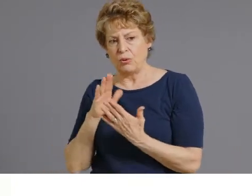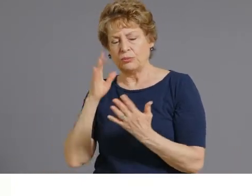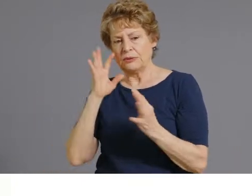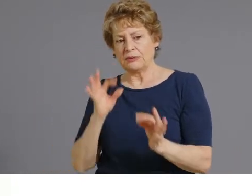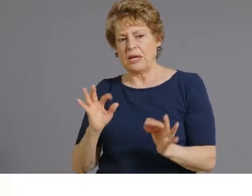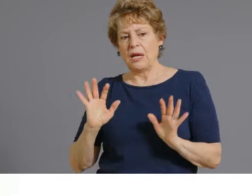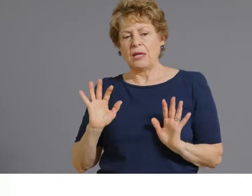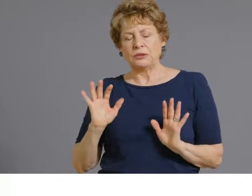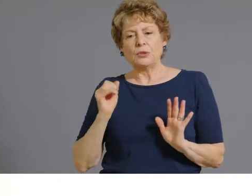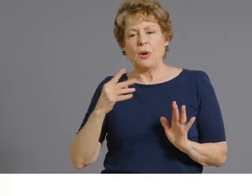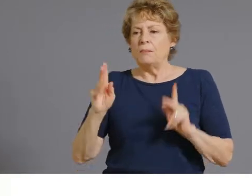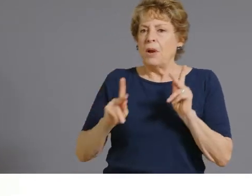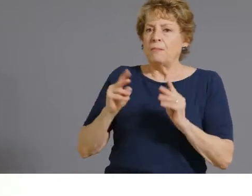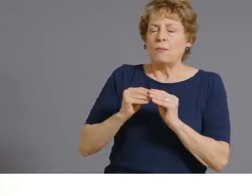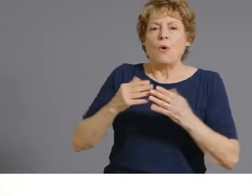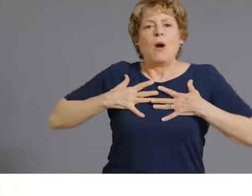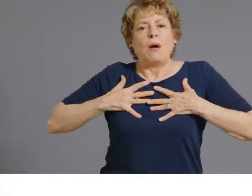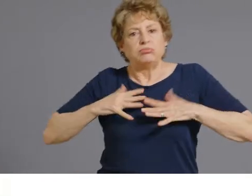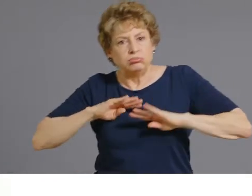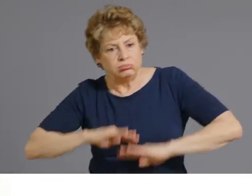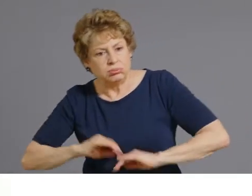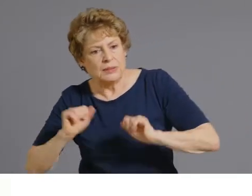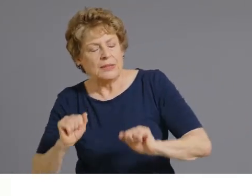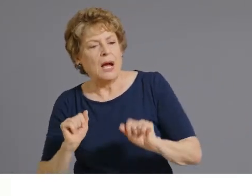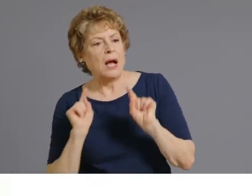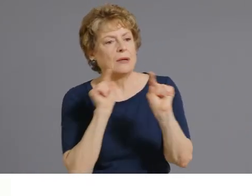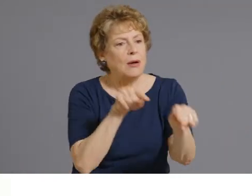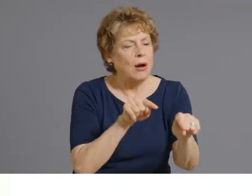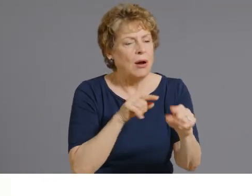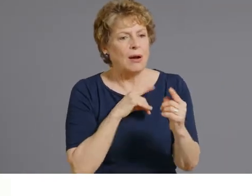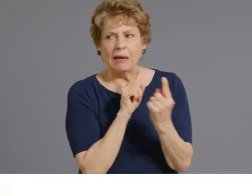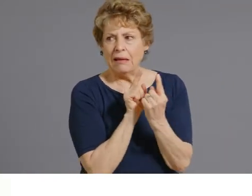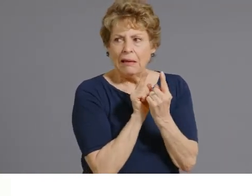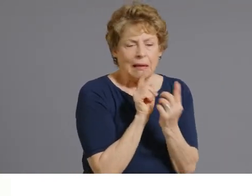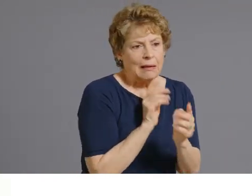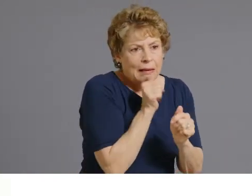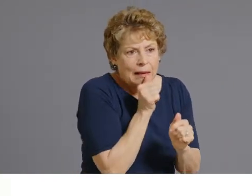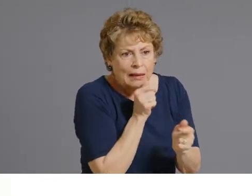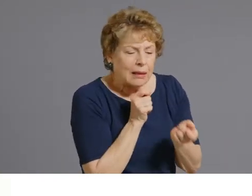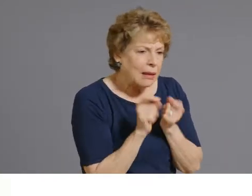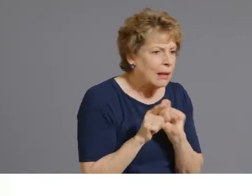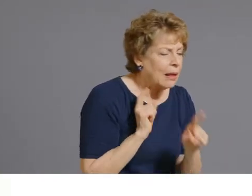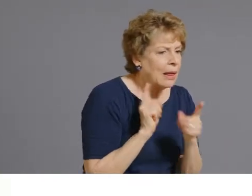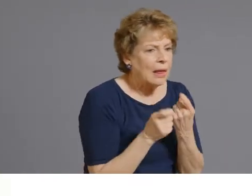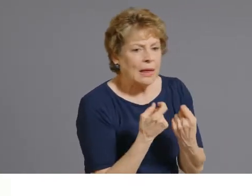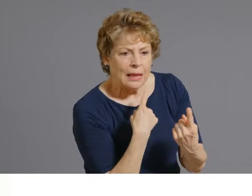Arizonans would feel comfortable in listening to a health care provider and then getting the vaccine.